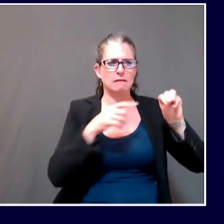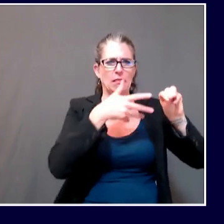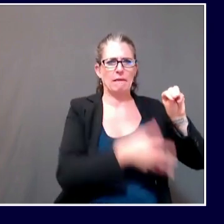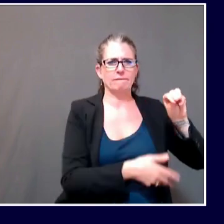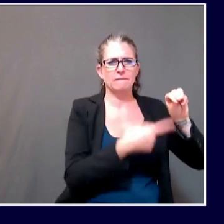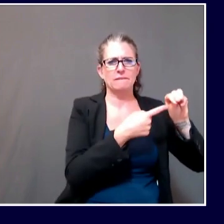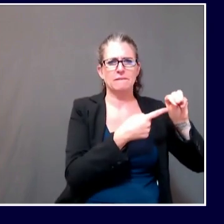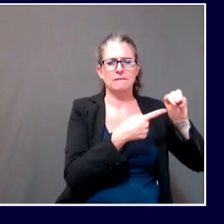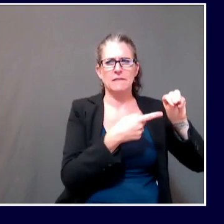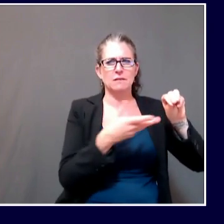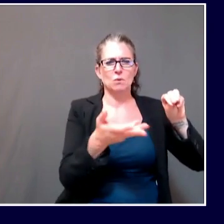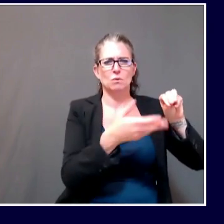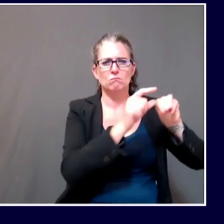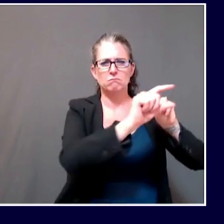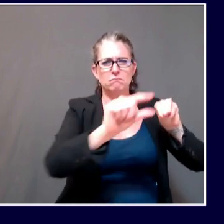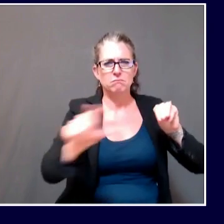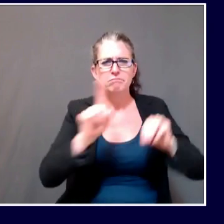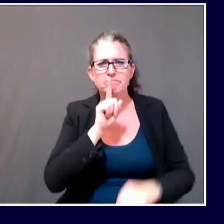thank